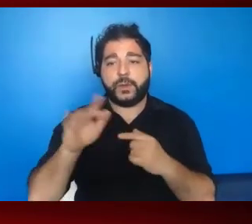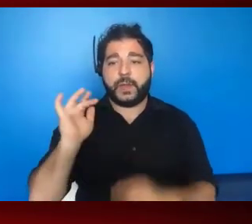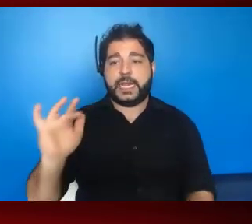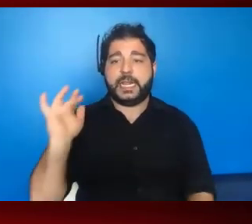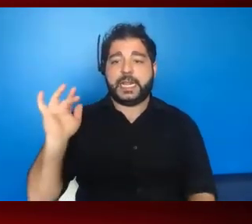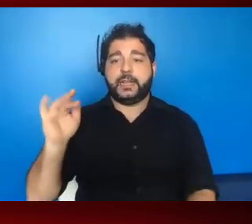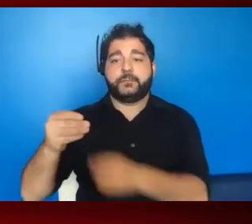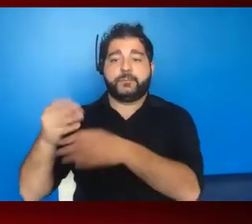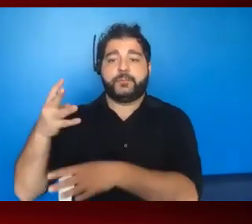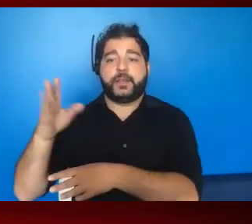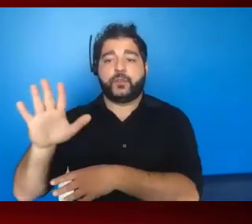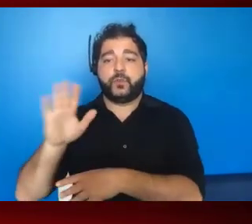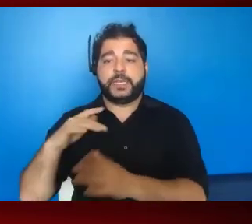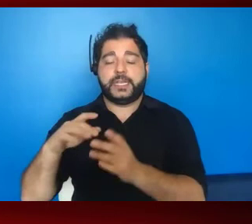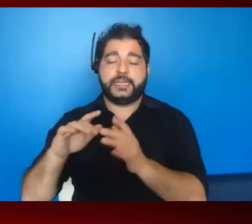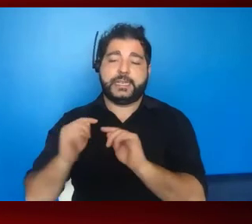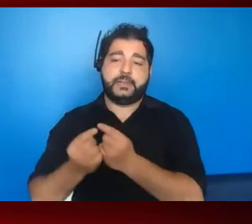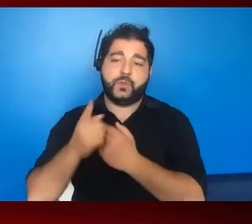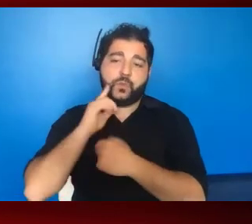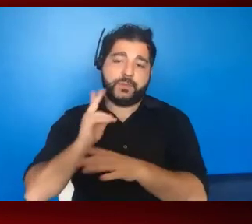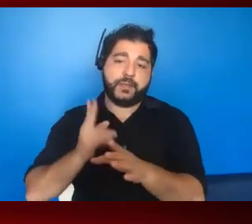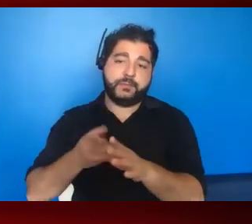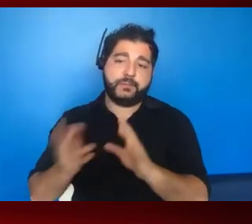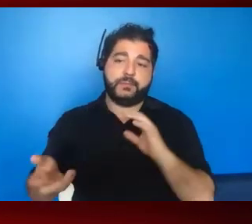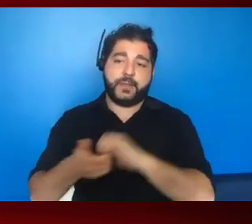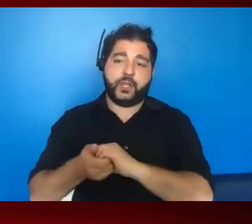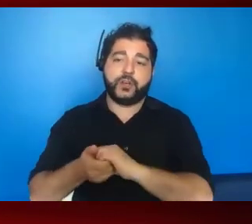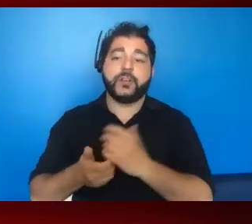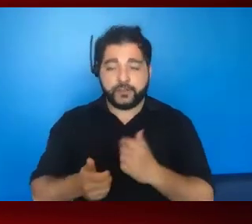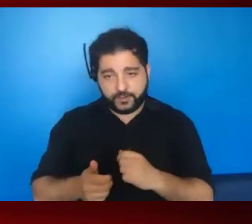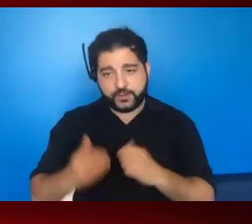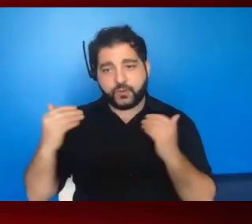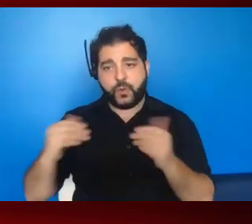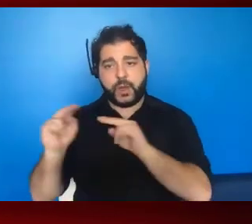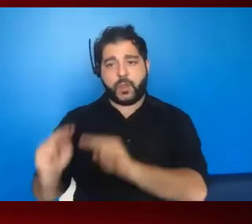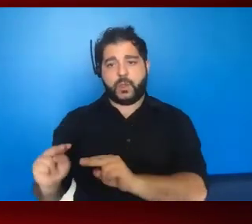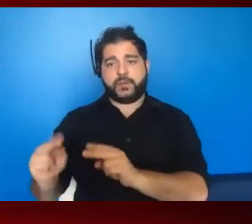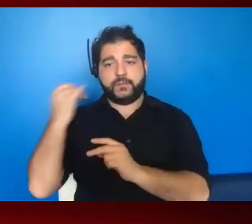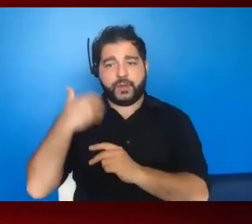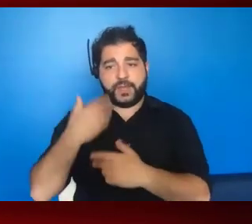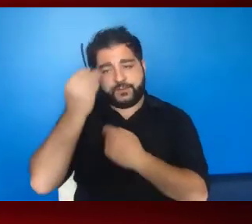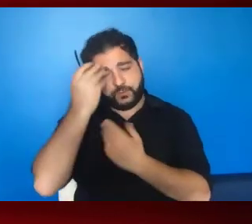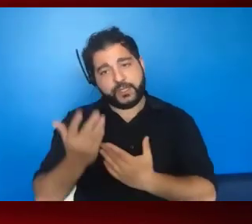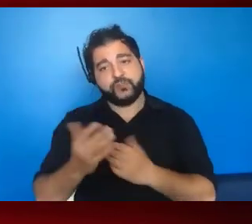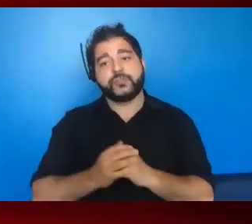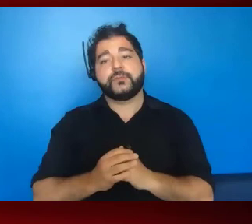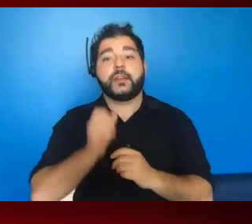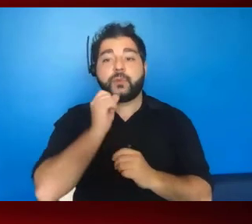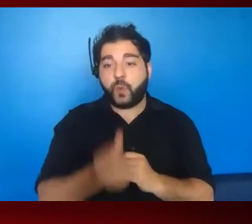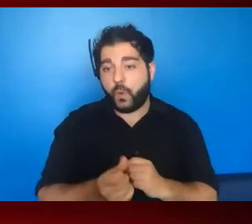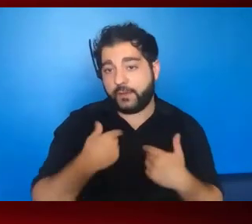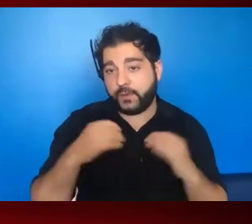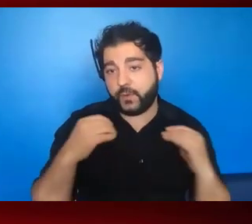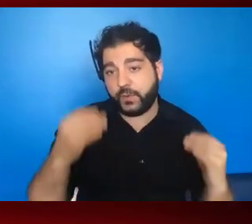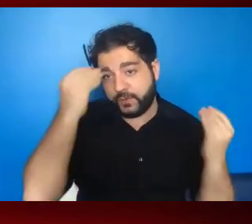link, it has the team that you'll be paired with. So take a look to see if you have that information. If you don't,